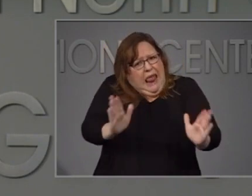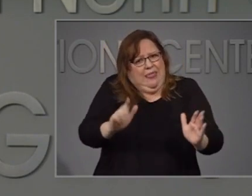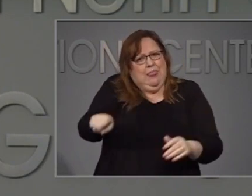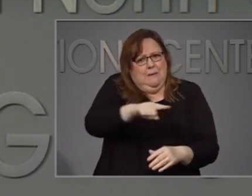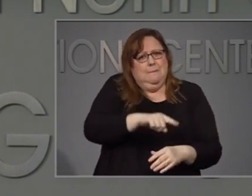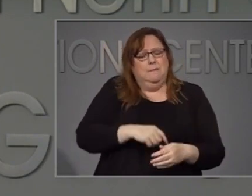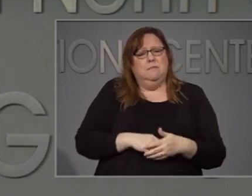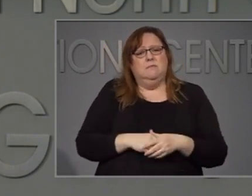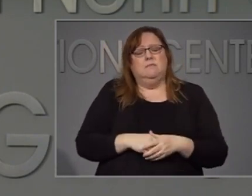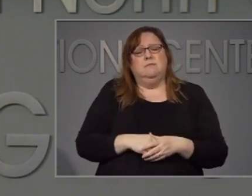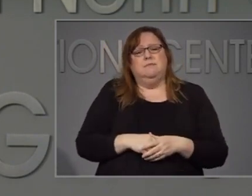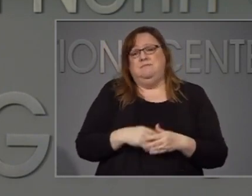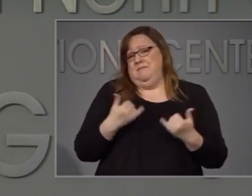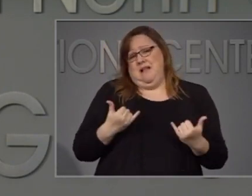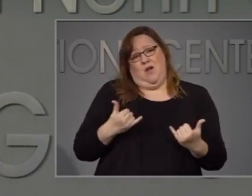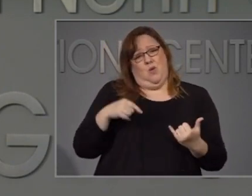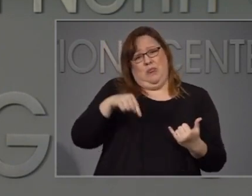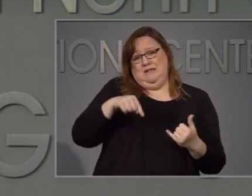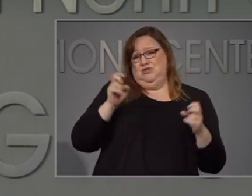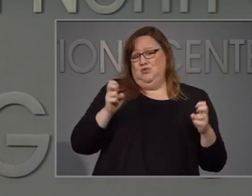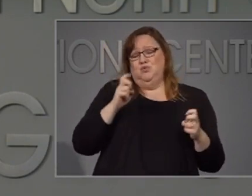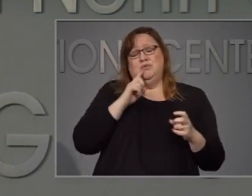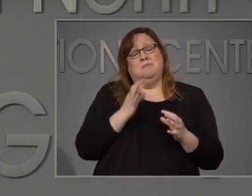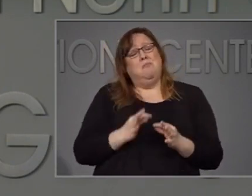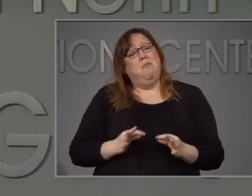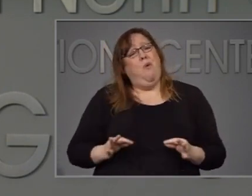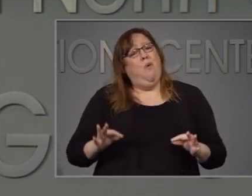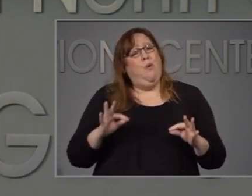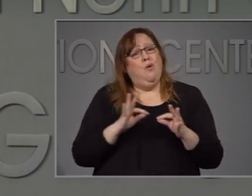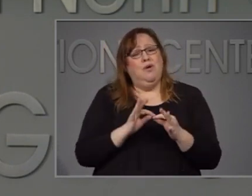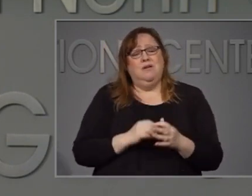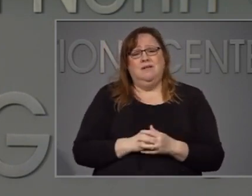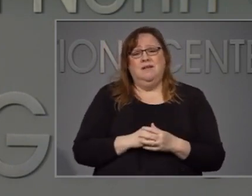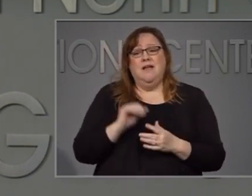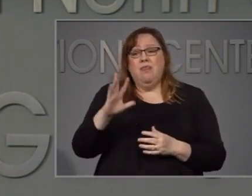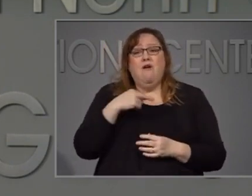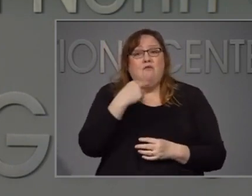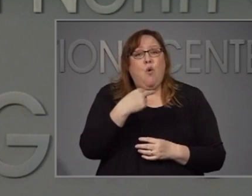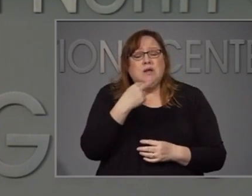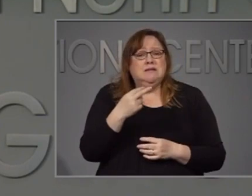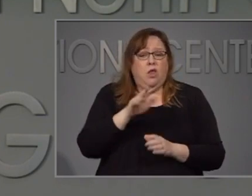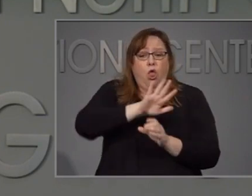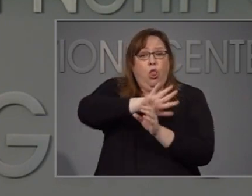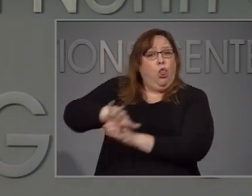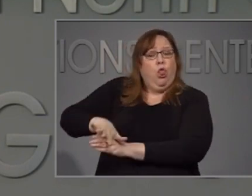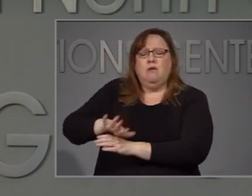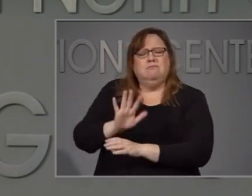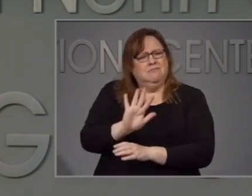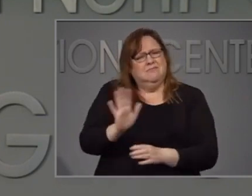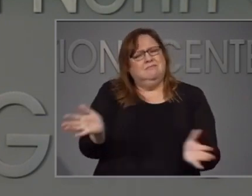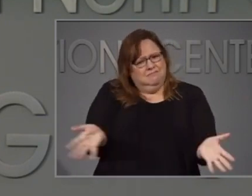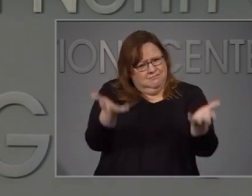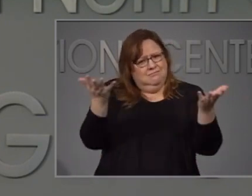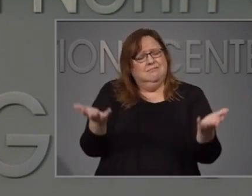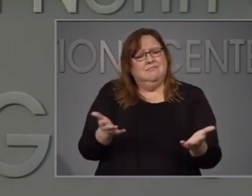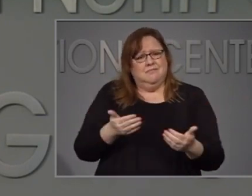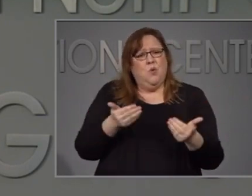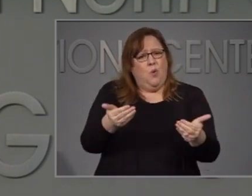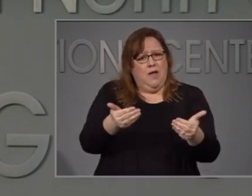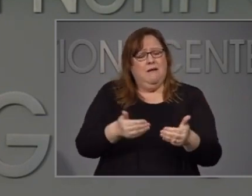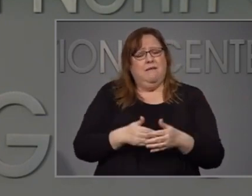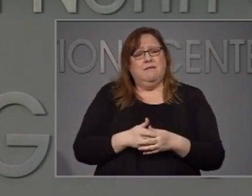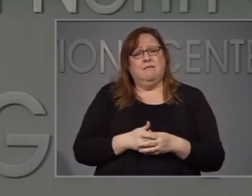right now in our state and country, and those voices must be heard. But we're all worried